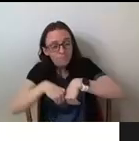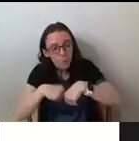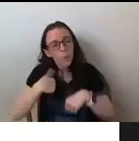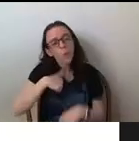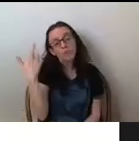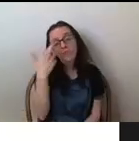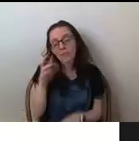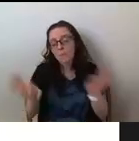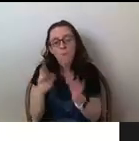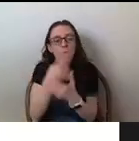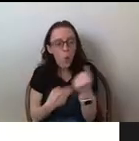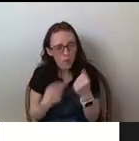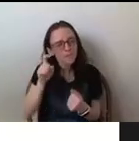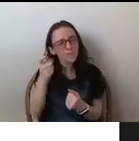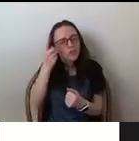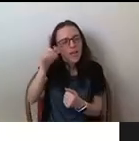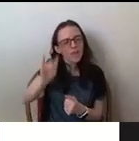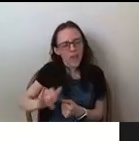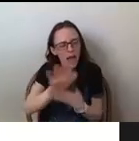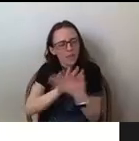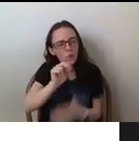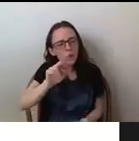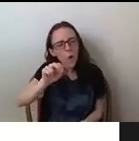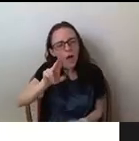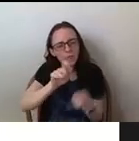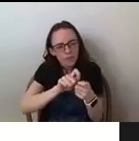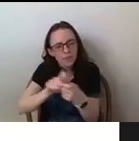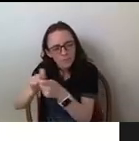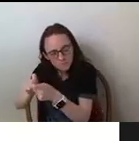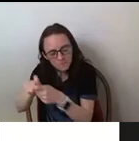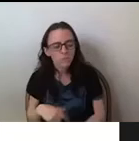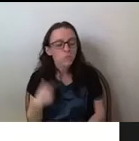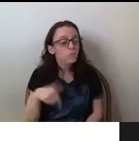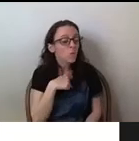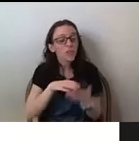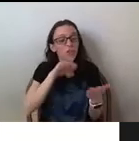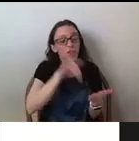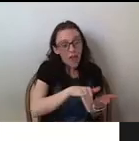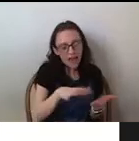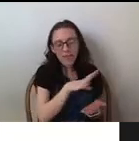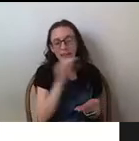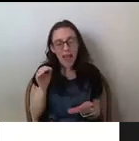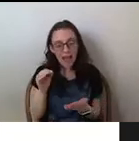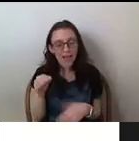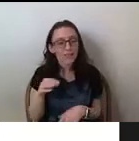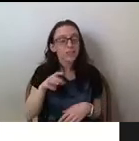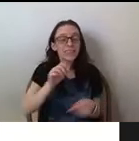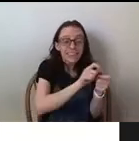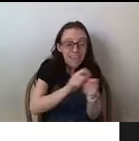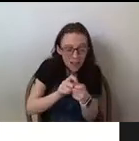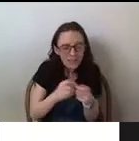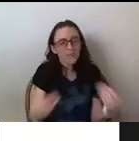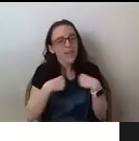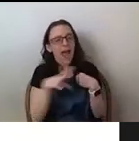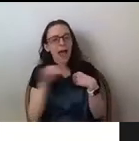through the qualitative data we learn the nuances and through the quantitative we learn the pattern in the